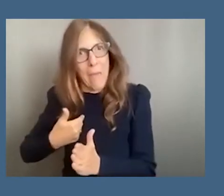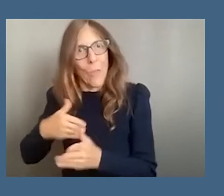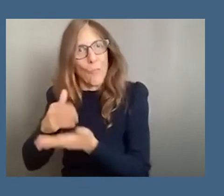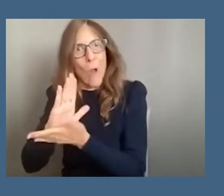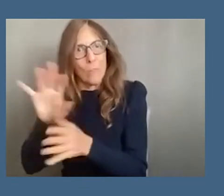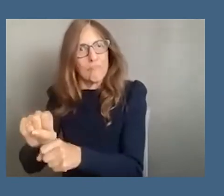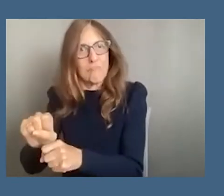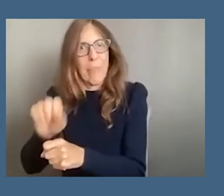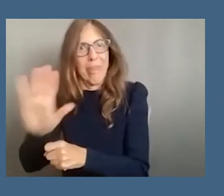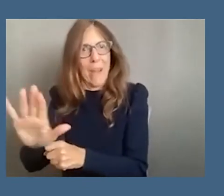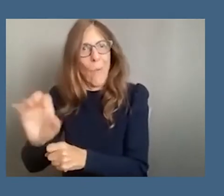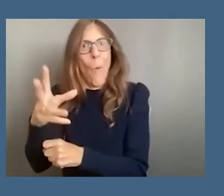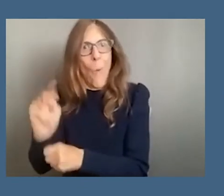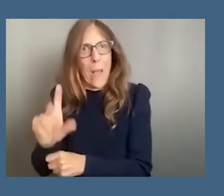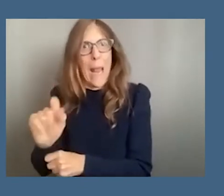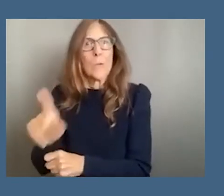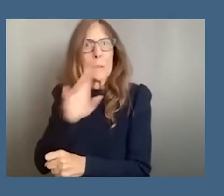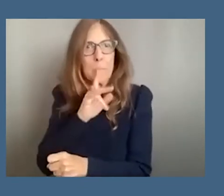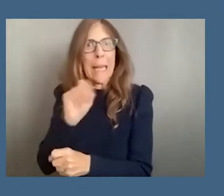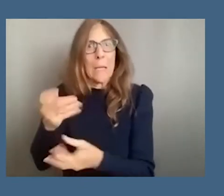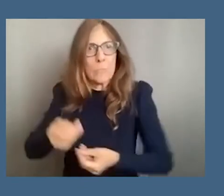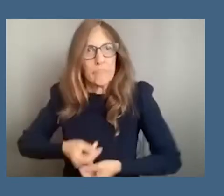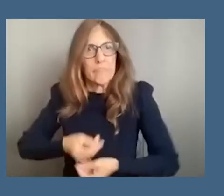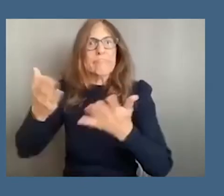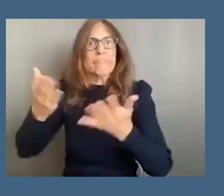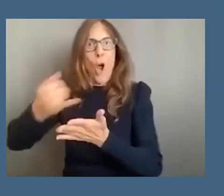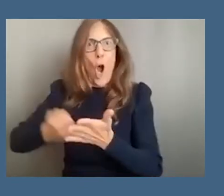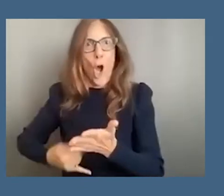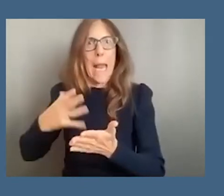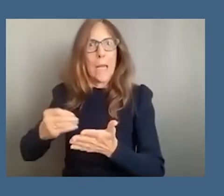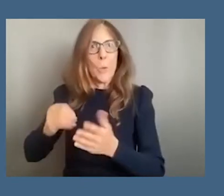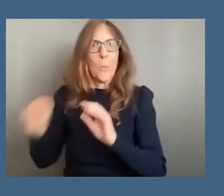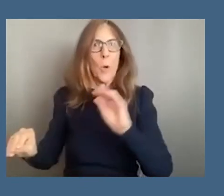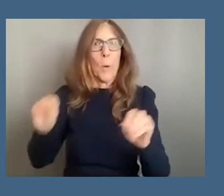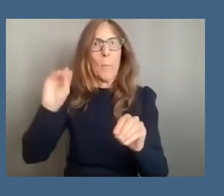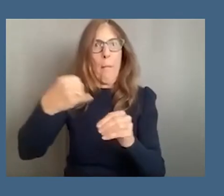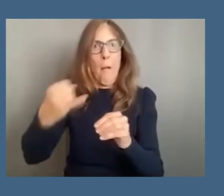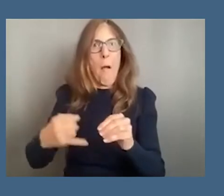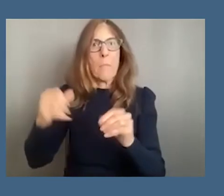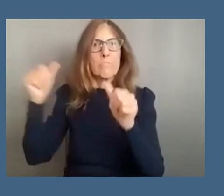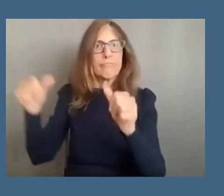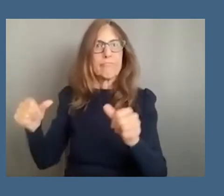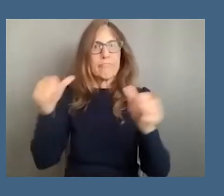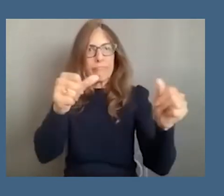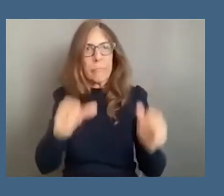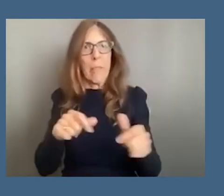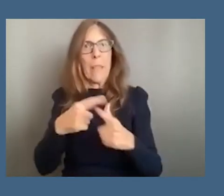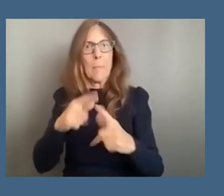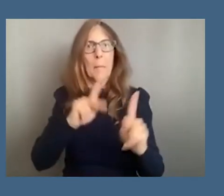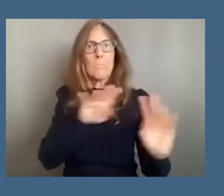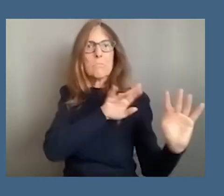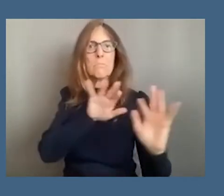create art and to disseminate art and to be able to place art in exhibitions and in public spaces so that